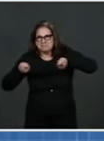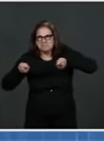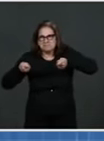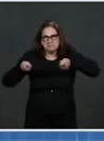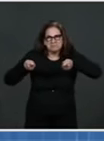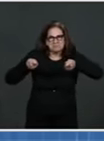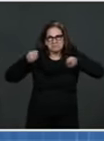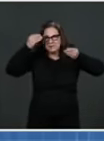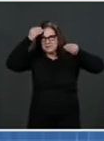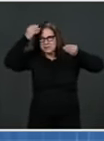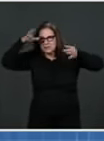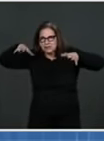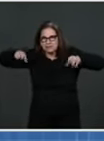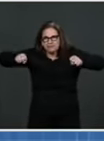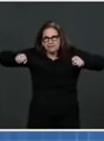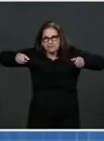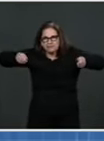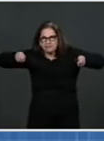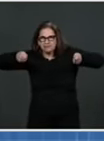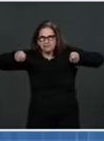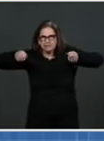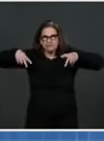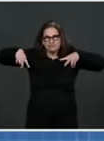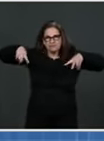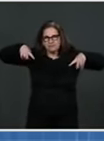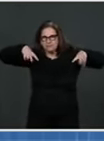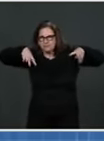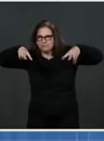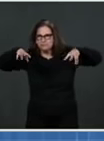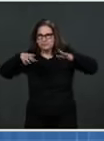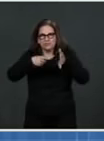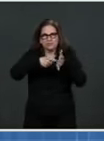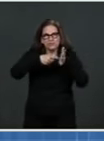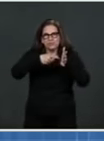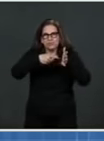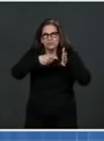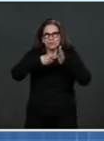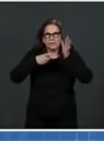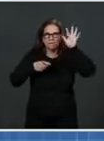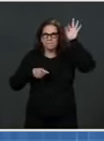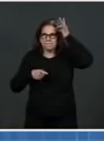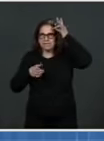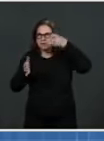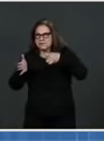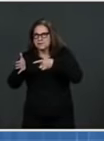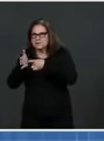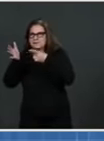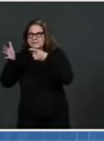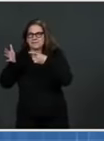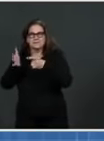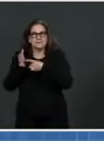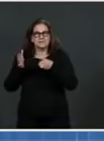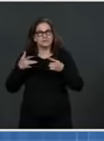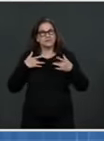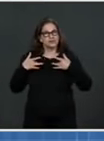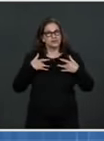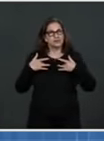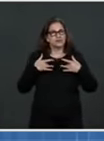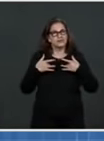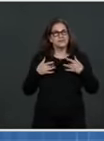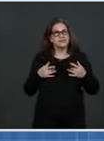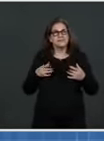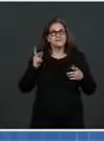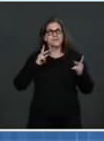that mandates will be coming from the federal government. And in point of fact, it would discourage people